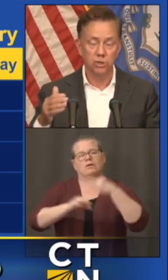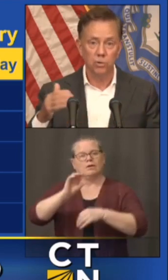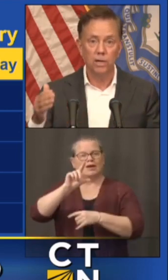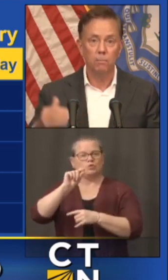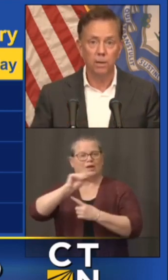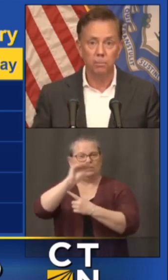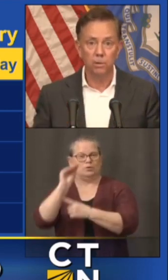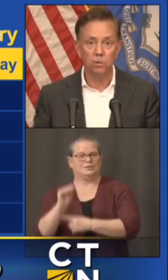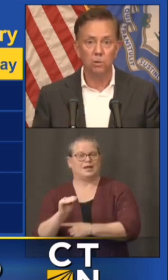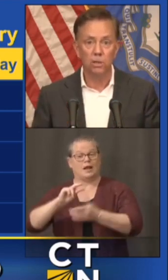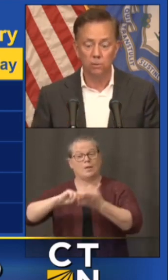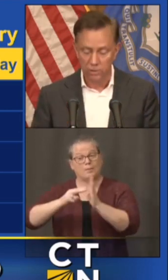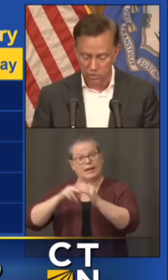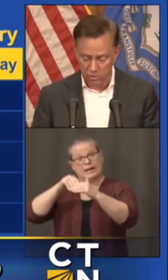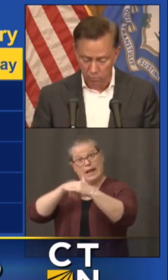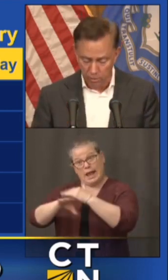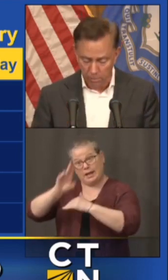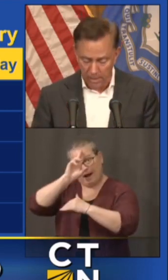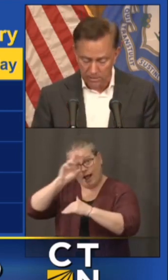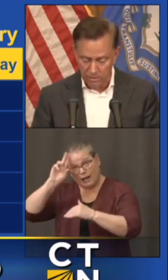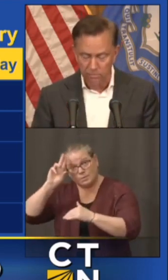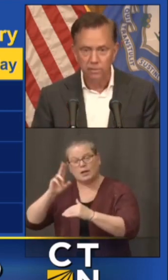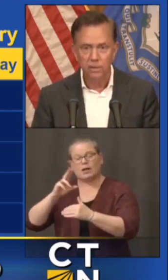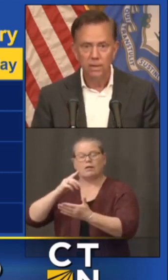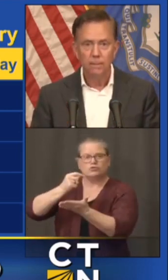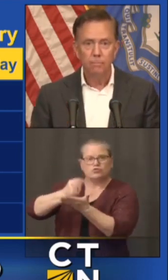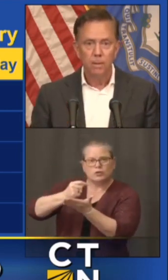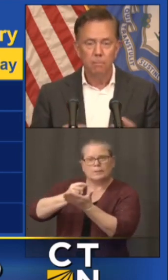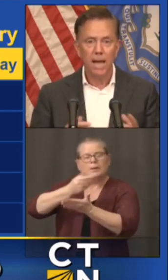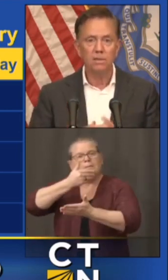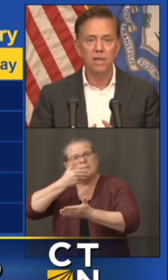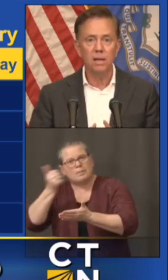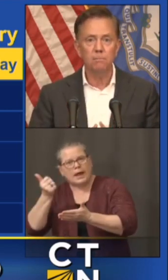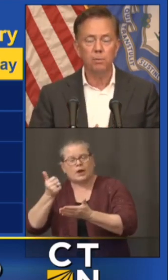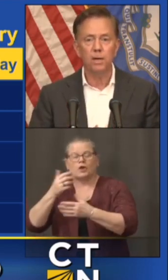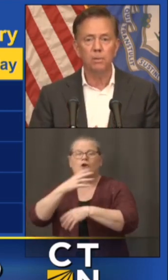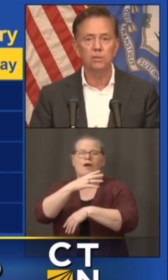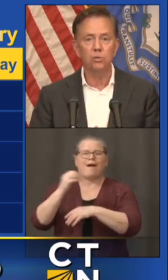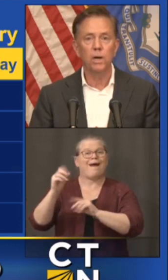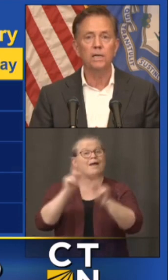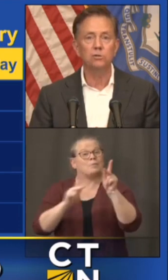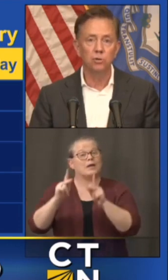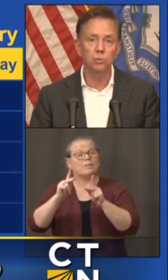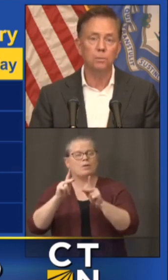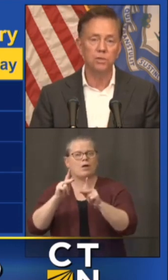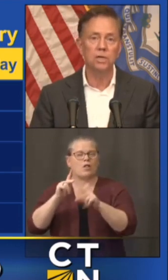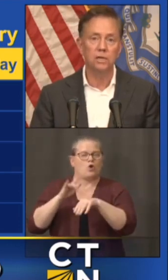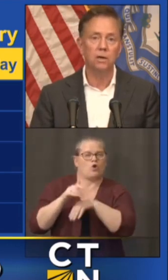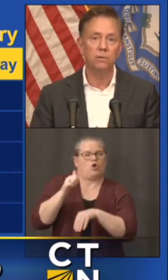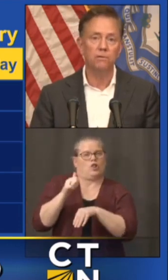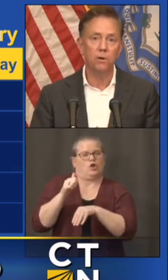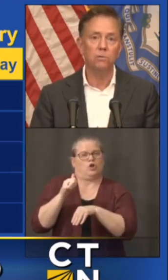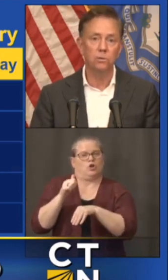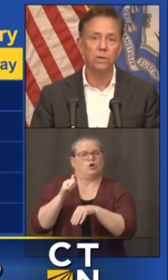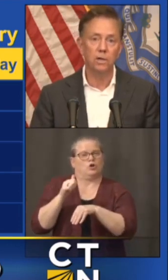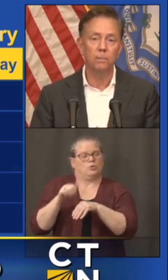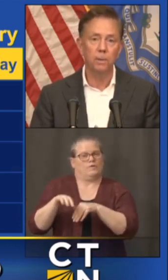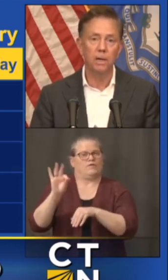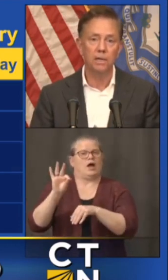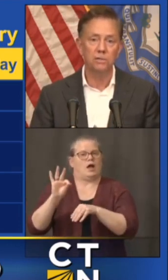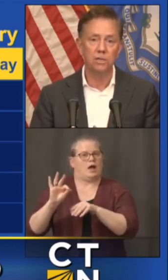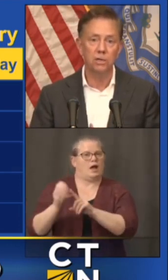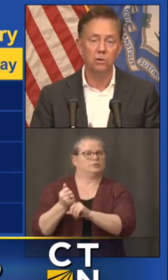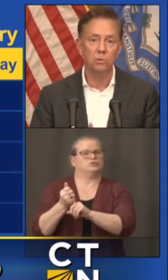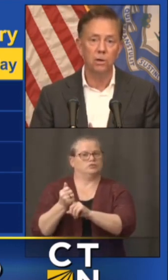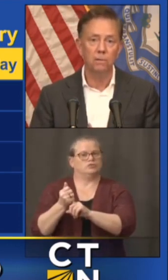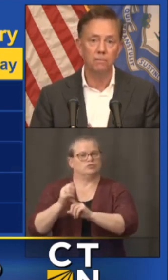and we're screening people earlier which is a real positive back then probably 22 percent of the folks who ended up